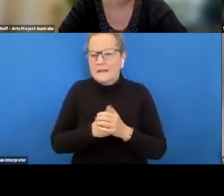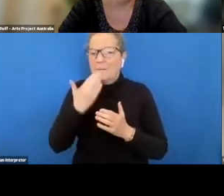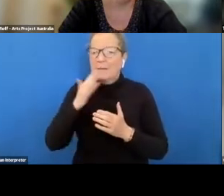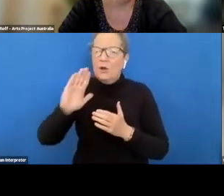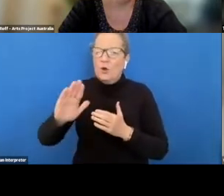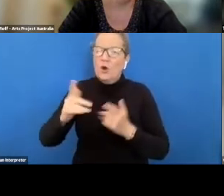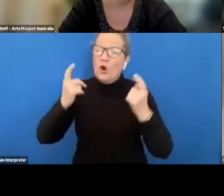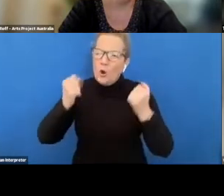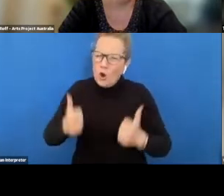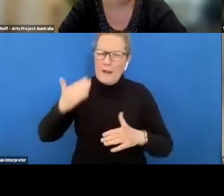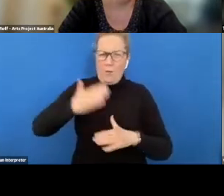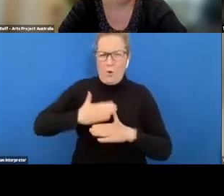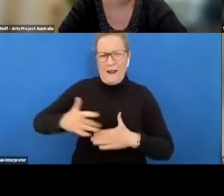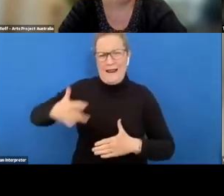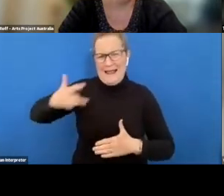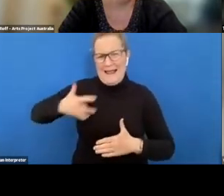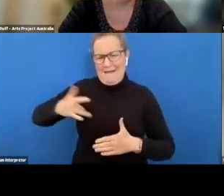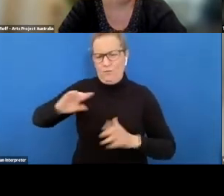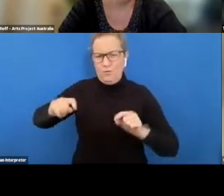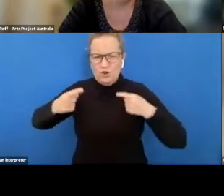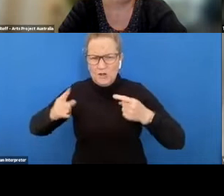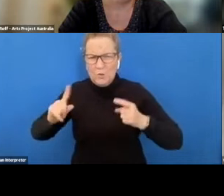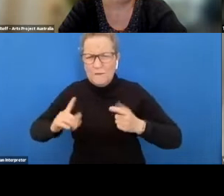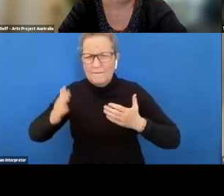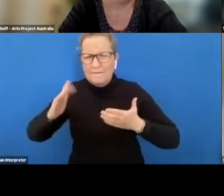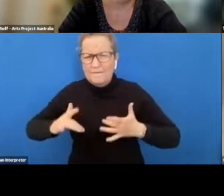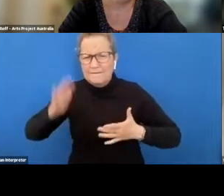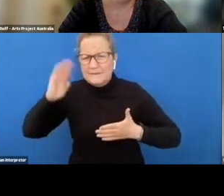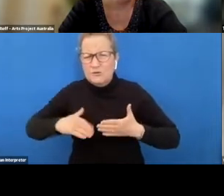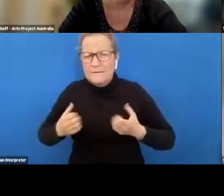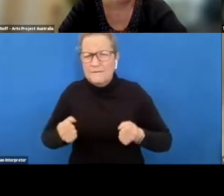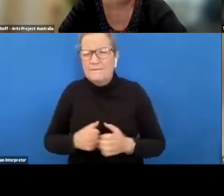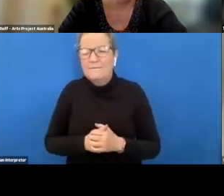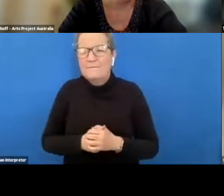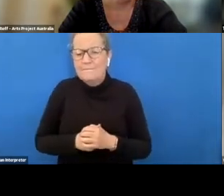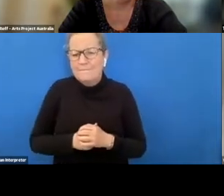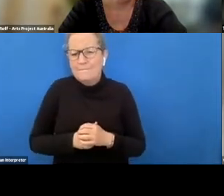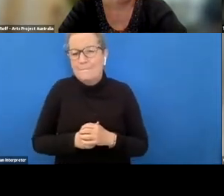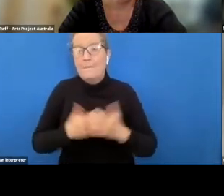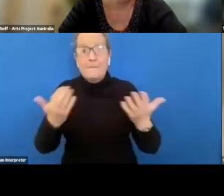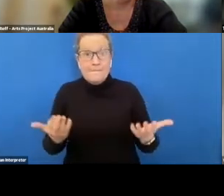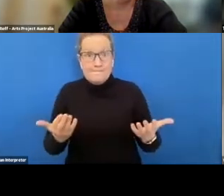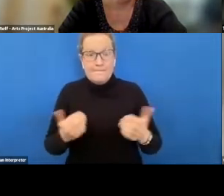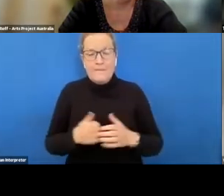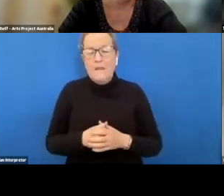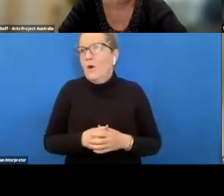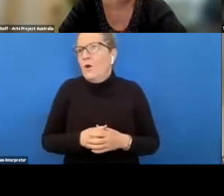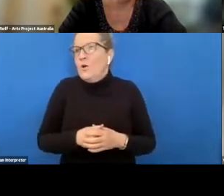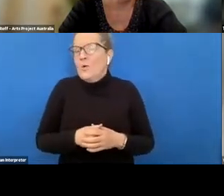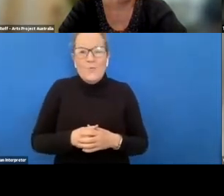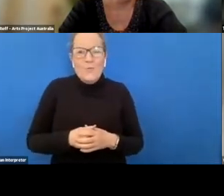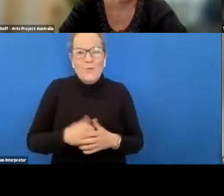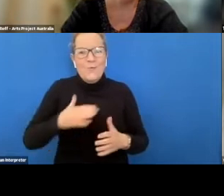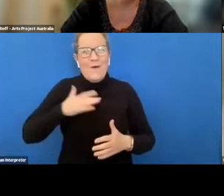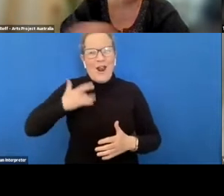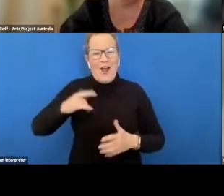early on in your career when you're first looking for a job yes um well i've overcome many challenges in my